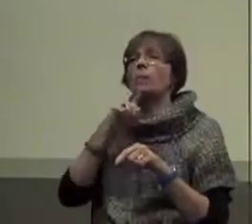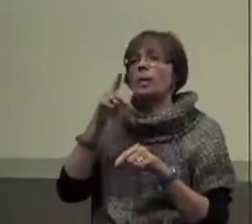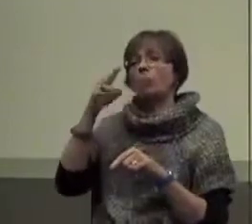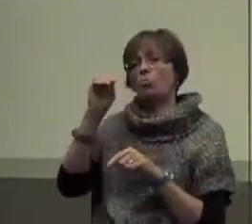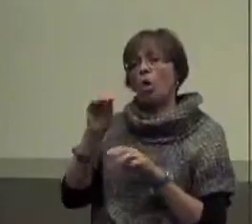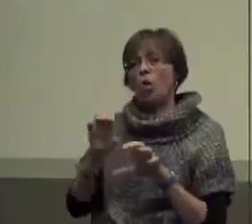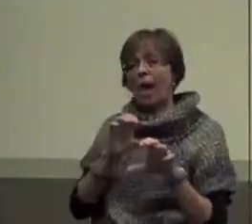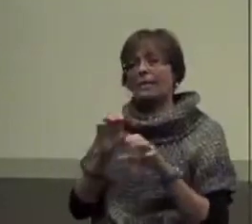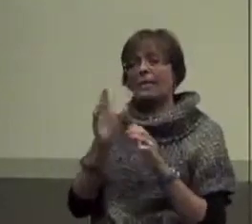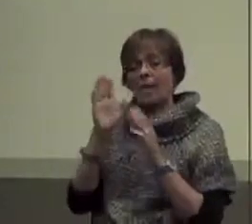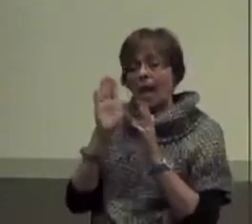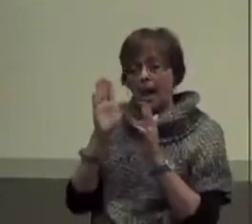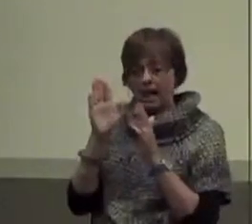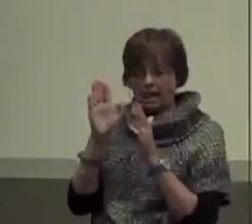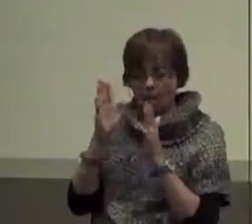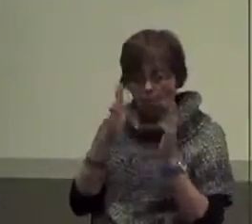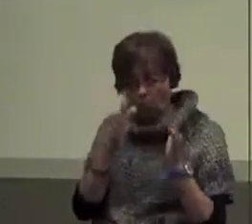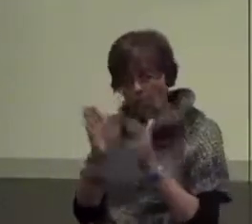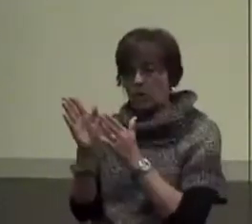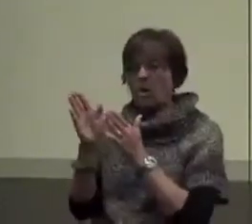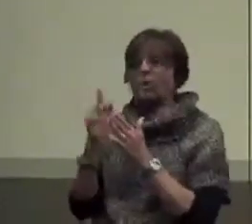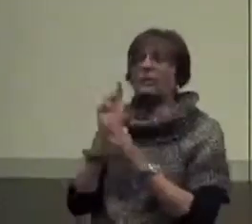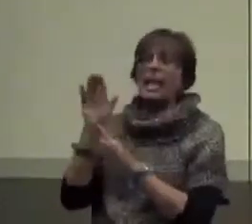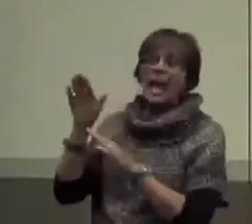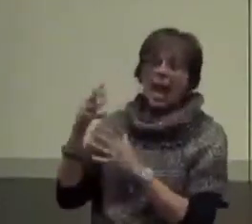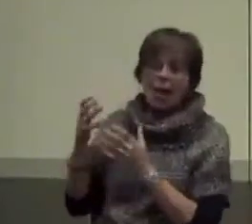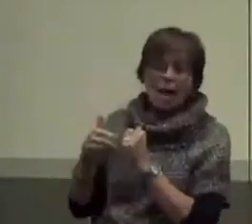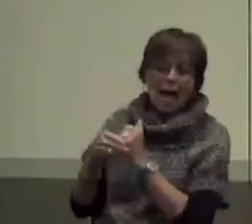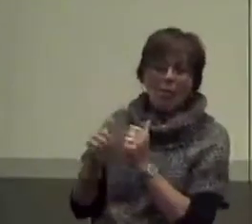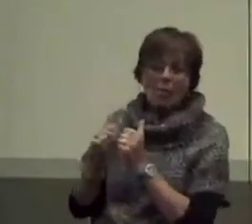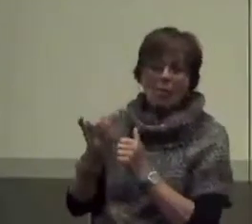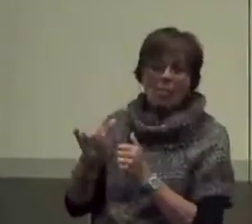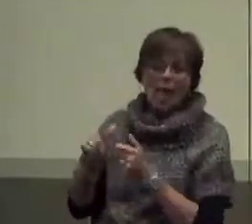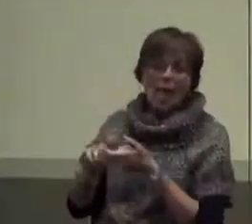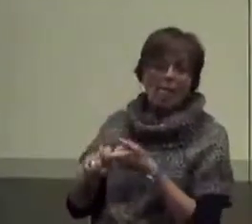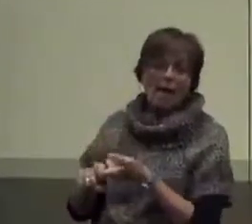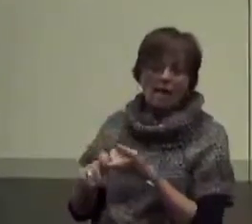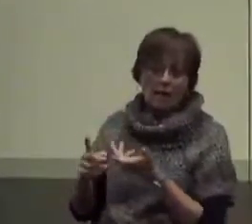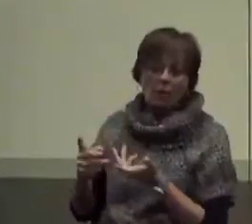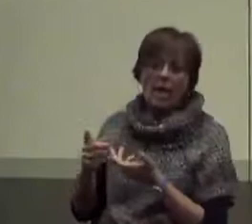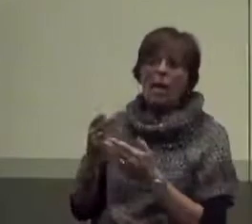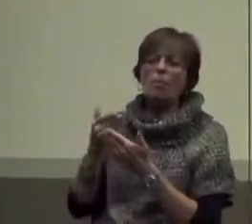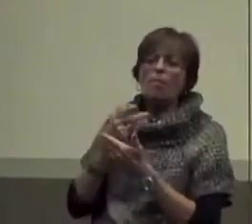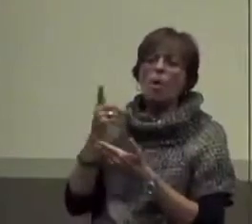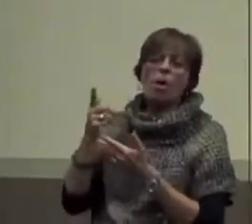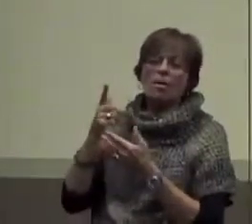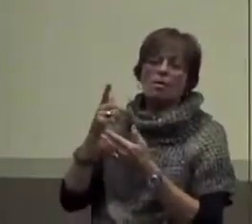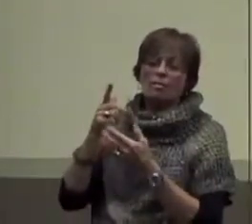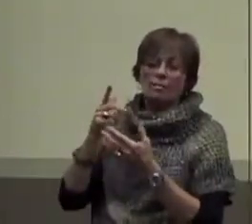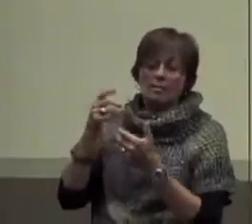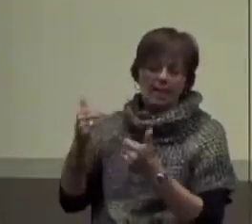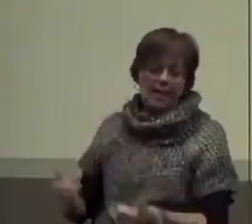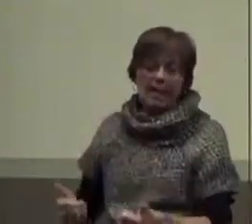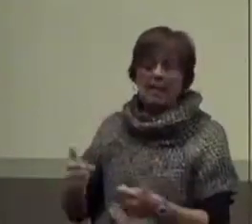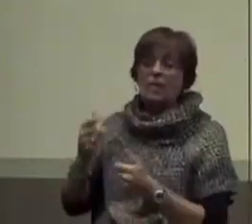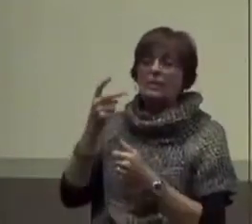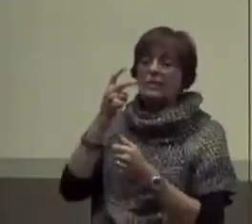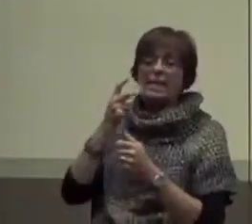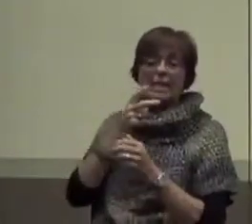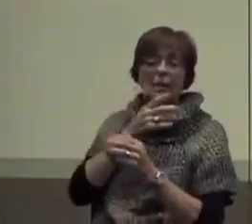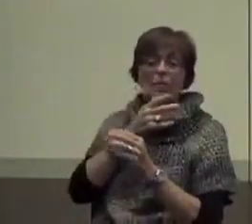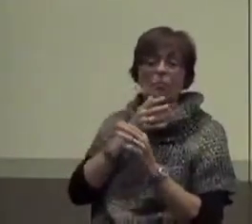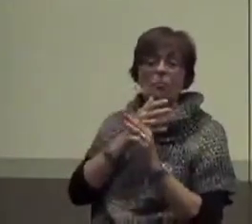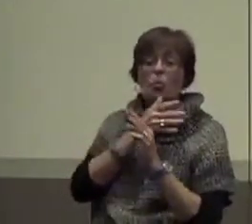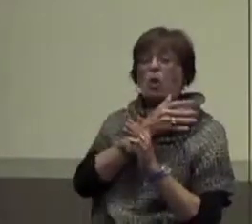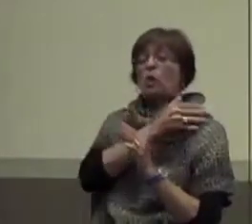proactive and we're going to redirect them and say, ask for help. I want to help you with that, buddy. Okay? Before they even get into that. So, when you start to see some precursors